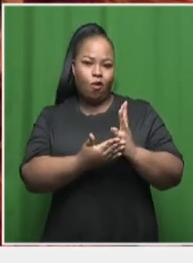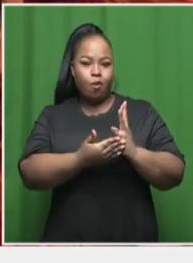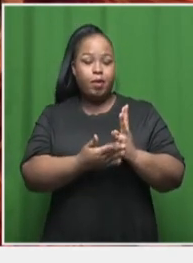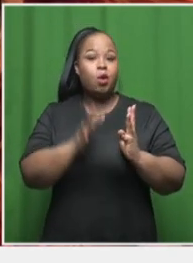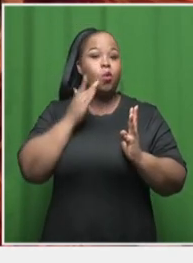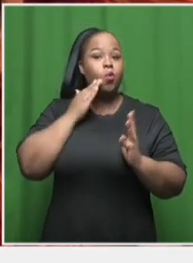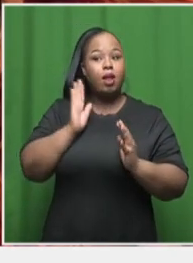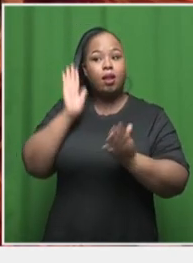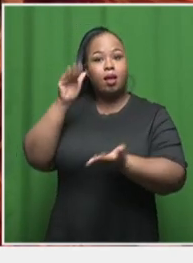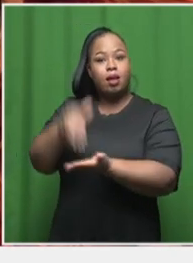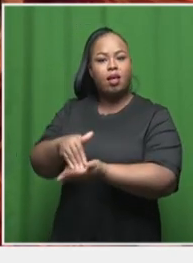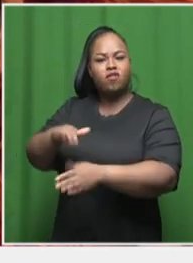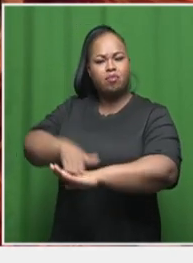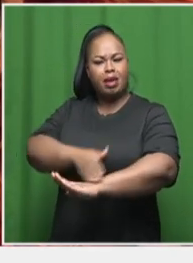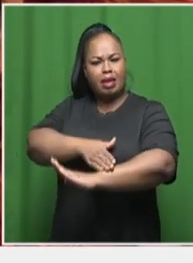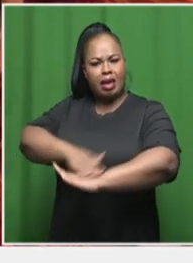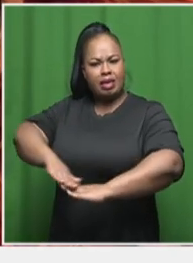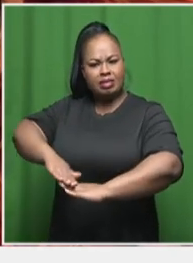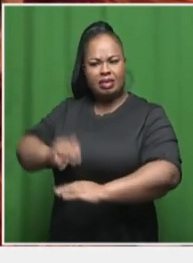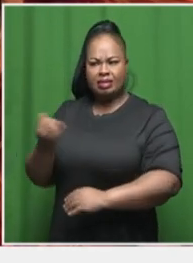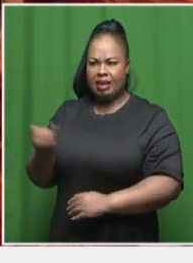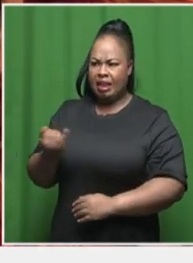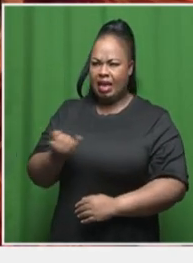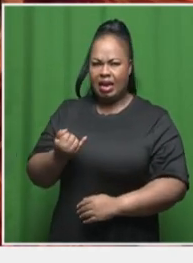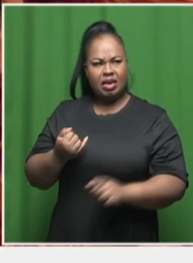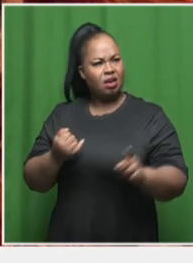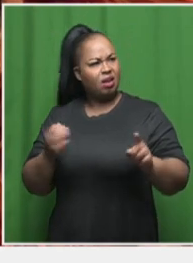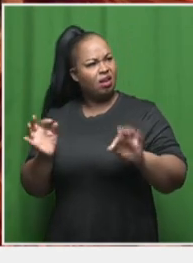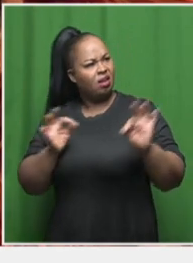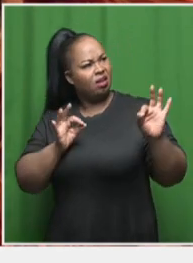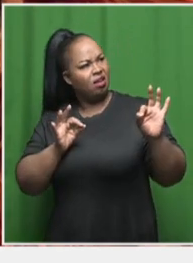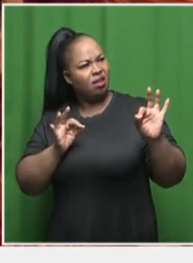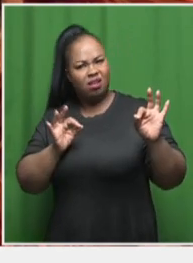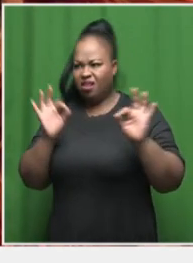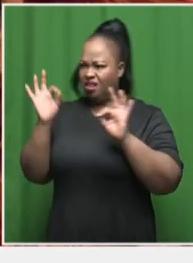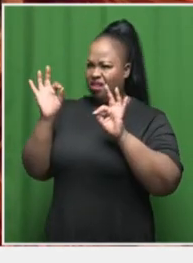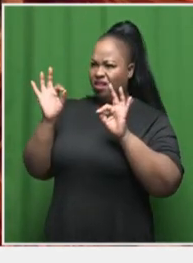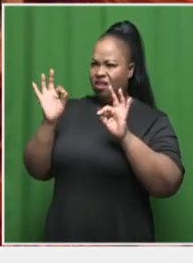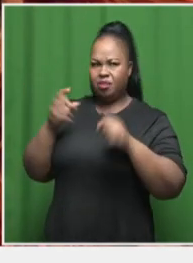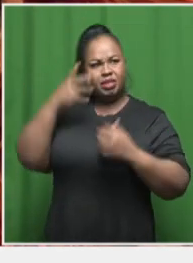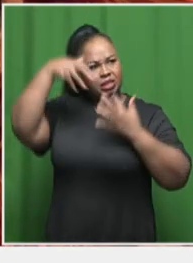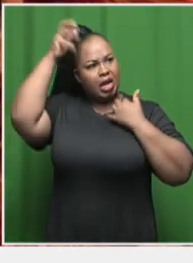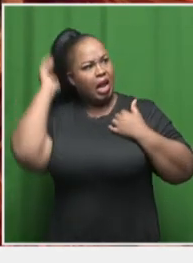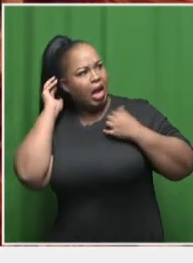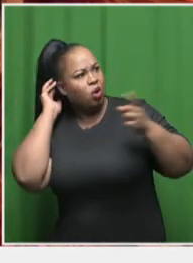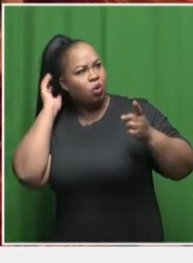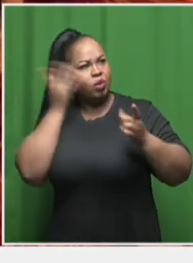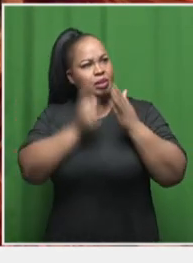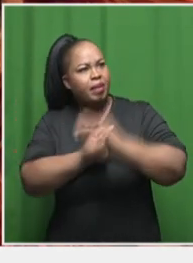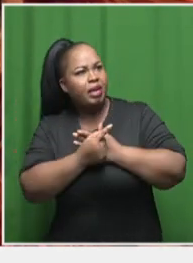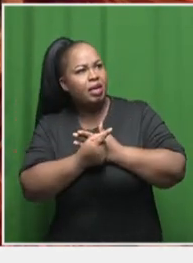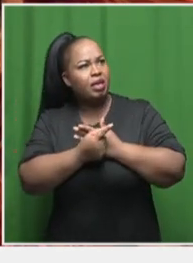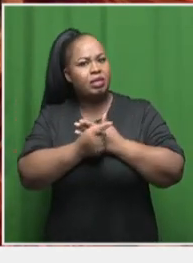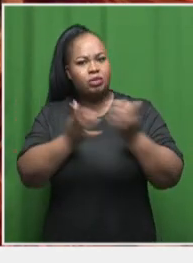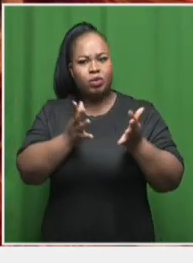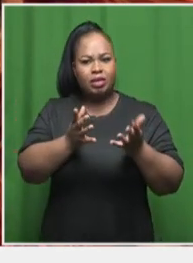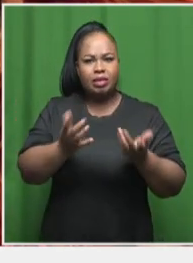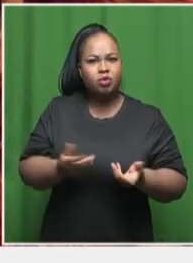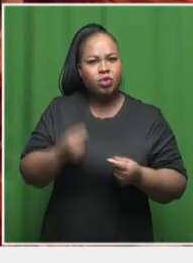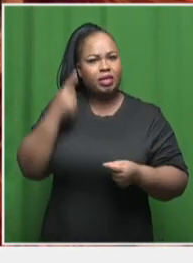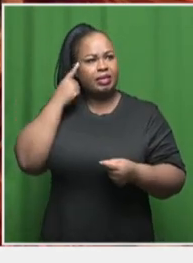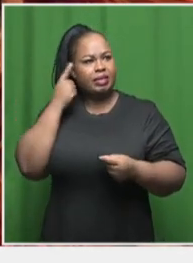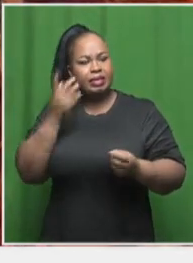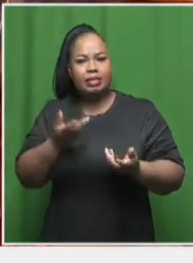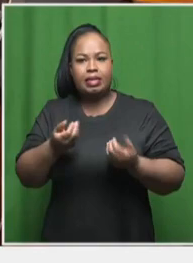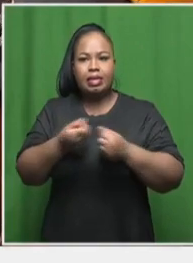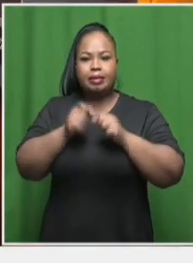they get to Madagascar, it's kind of like, everyone's like on the island. This is a lion. Like what is happening? Or they break out in, they